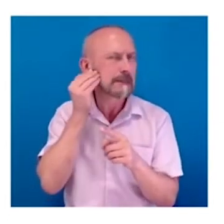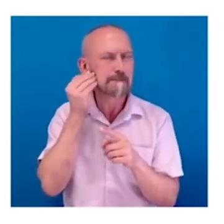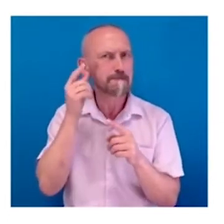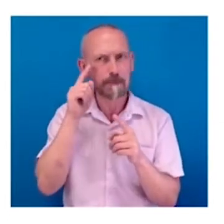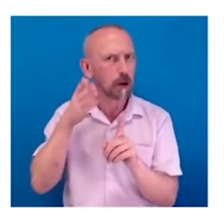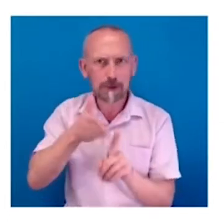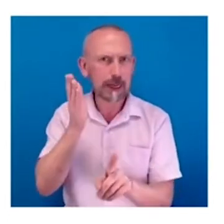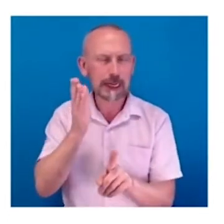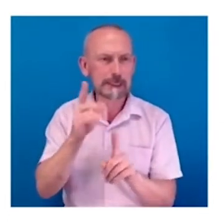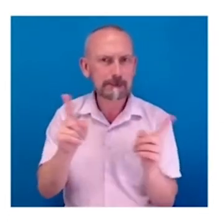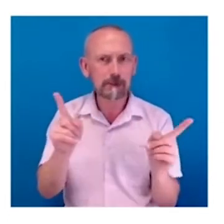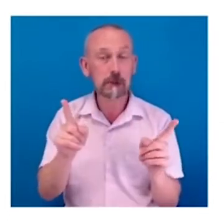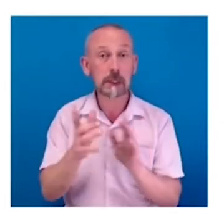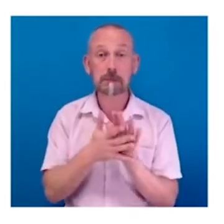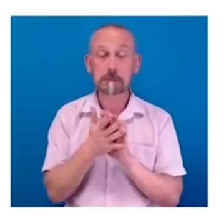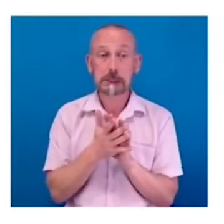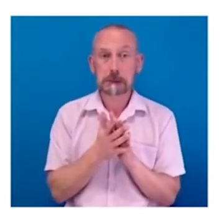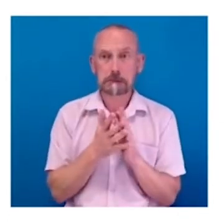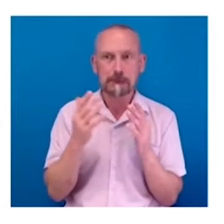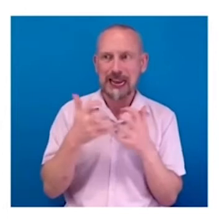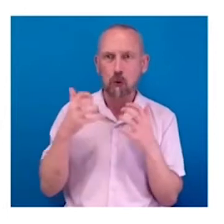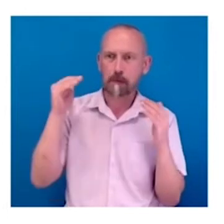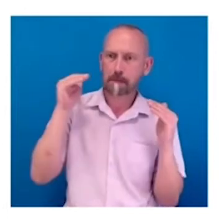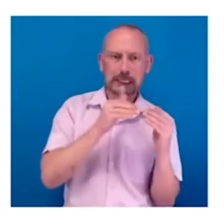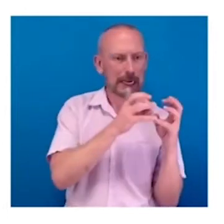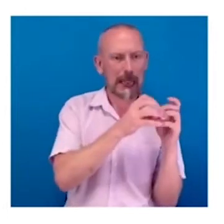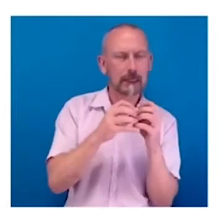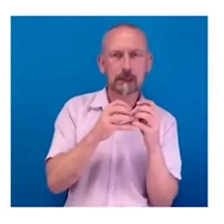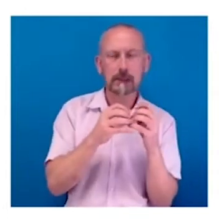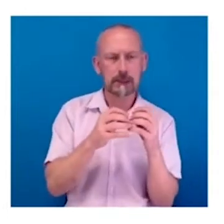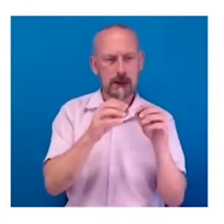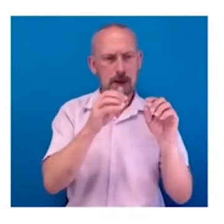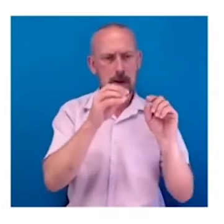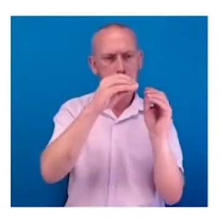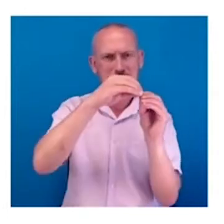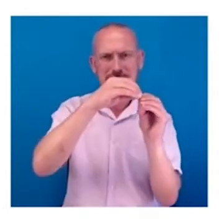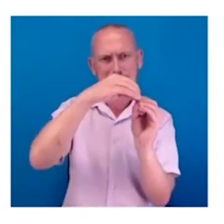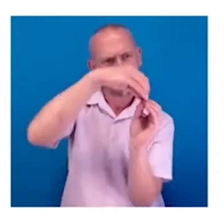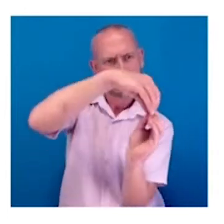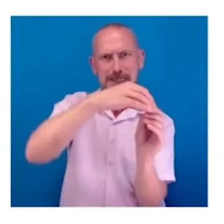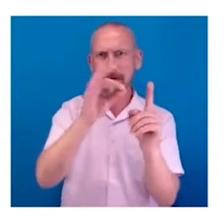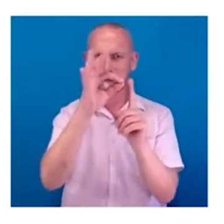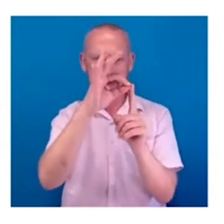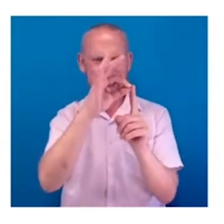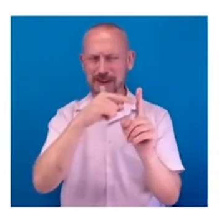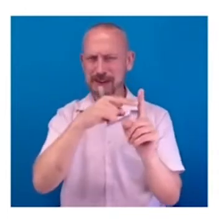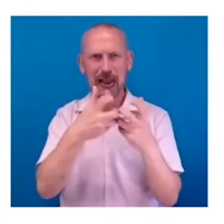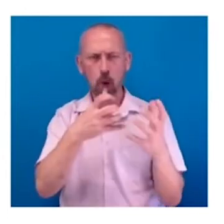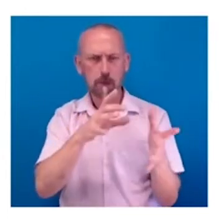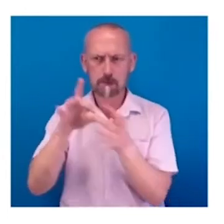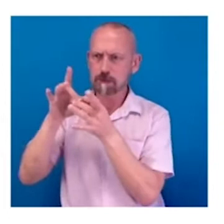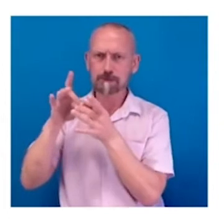map the sound B to the shape B or P to the shape P,